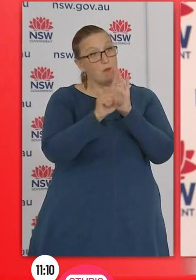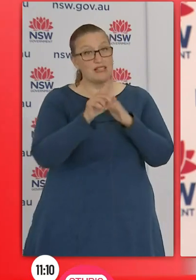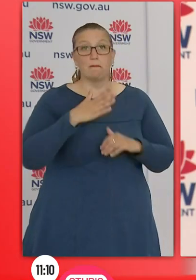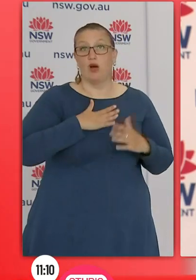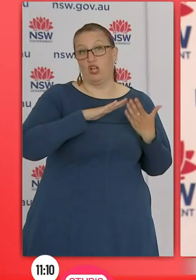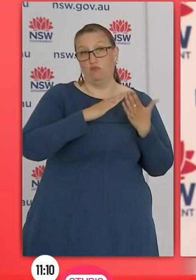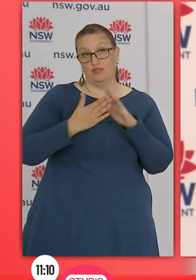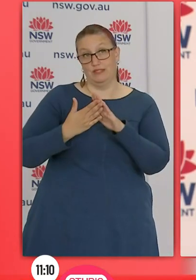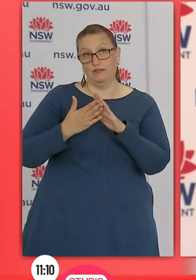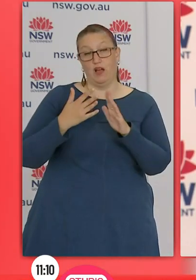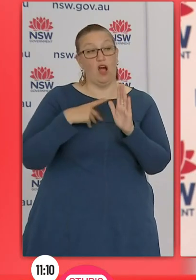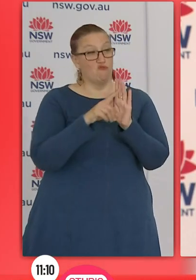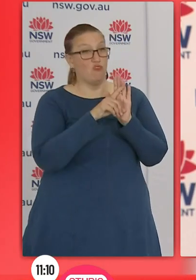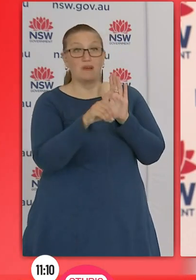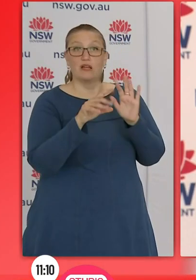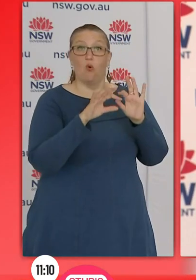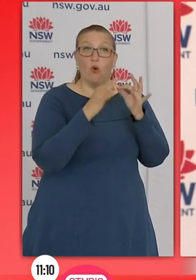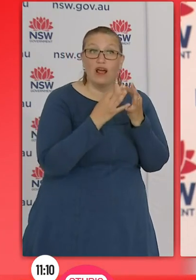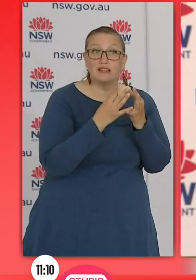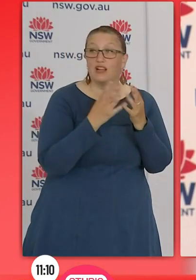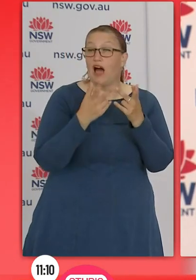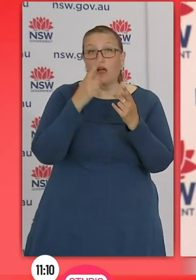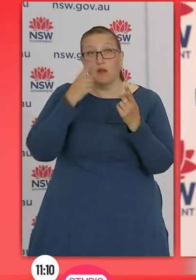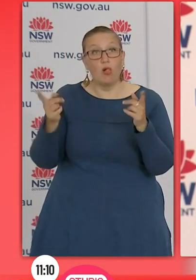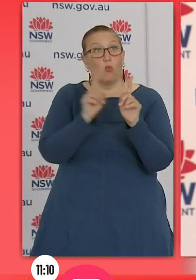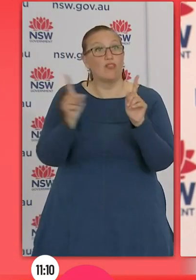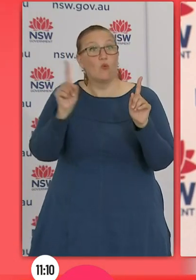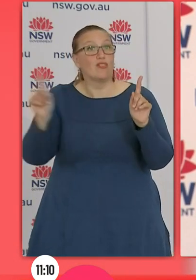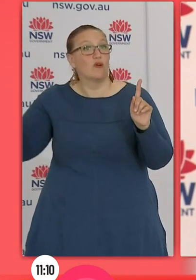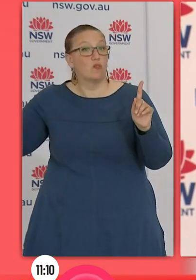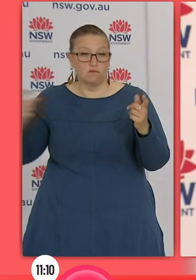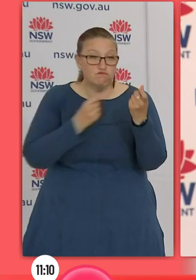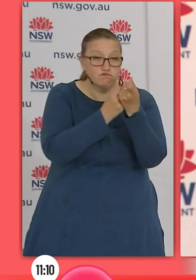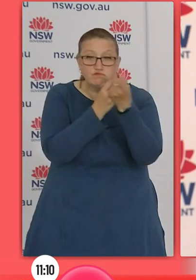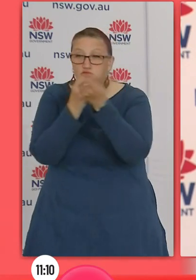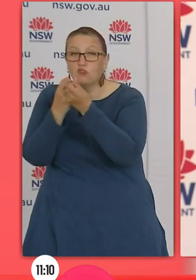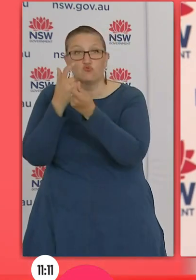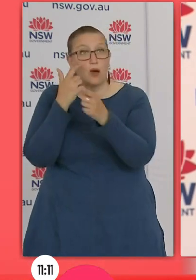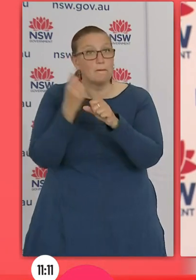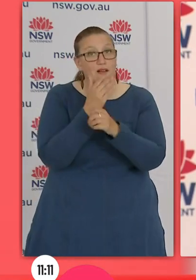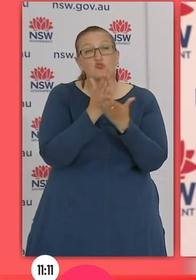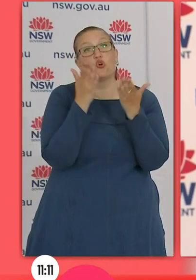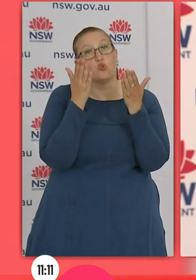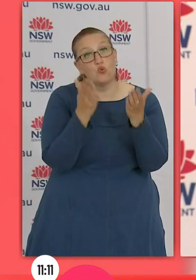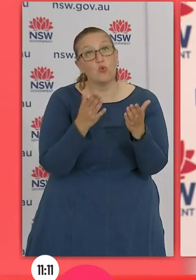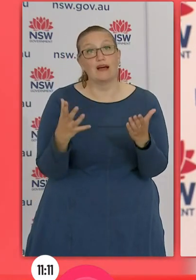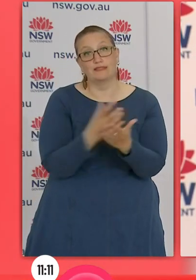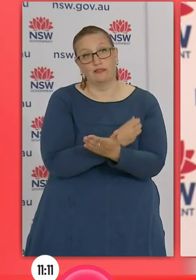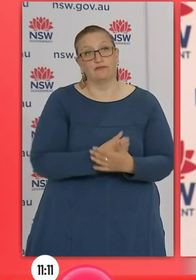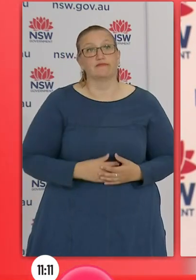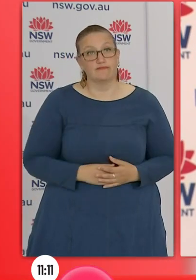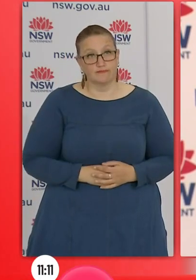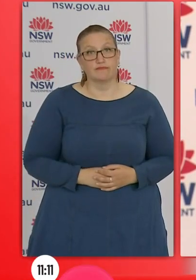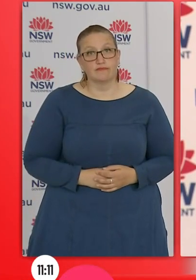and individuals who have been working hard to keep our community safe. Our